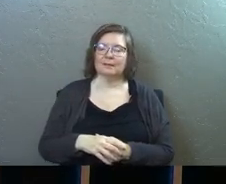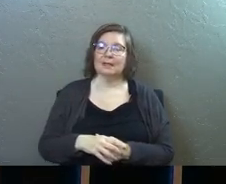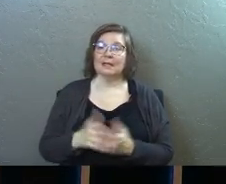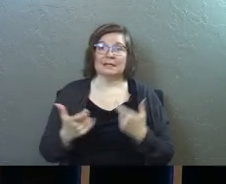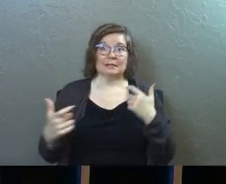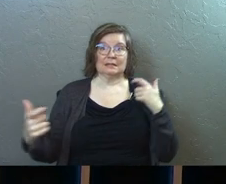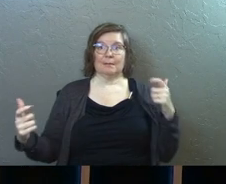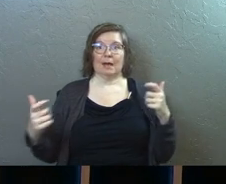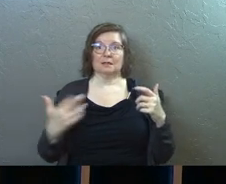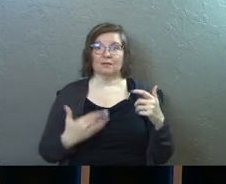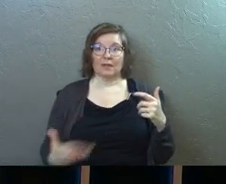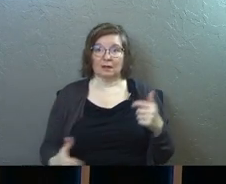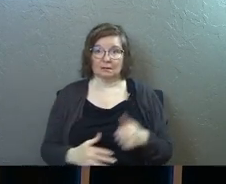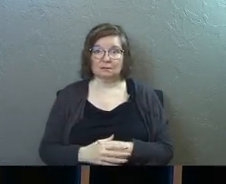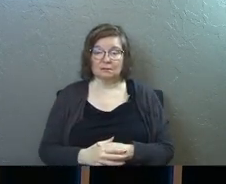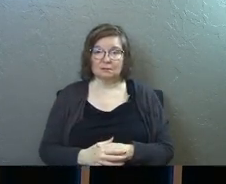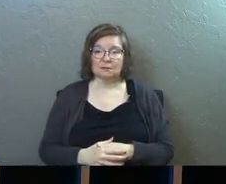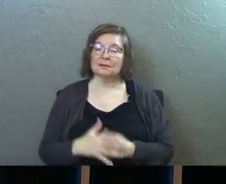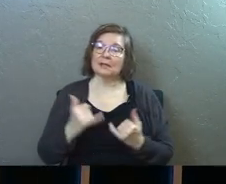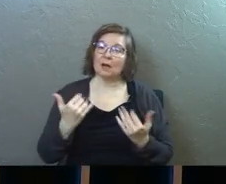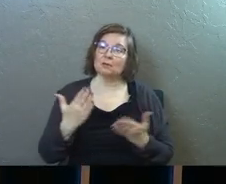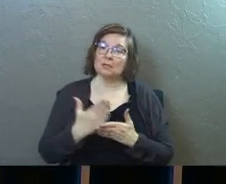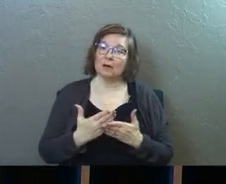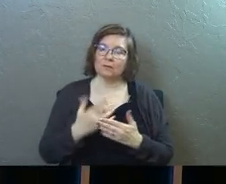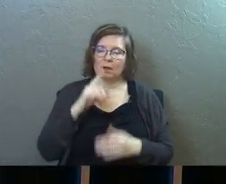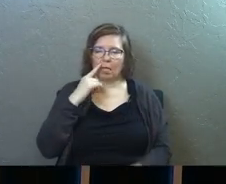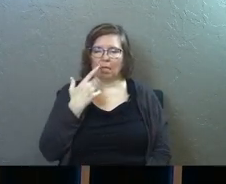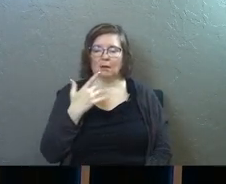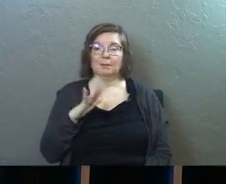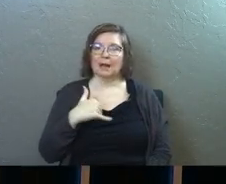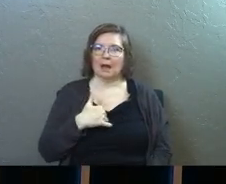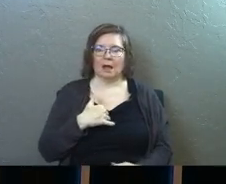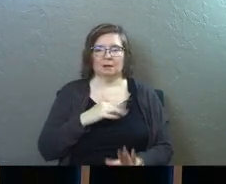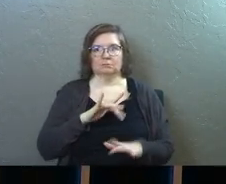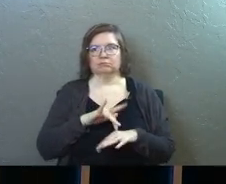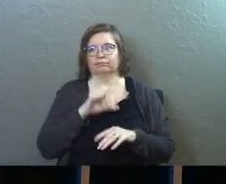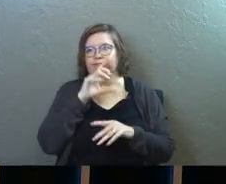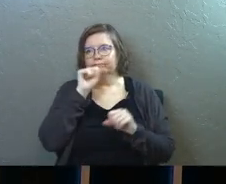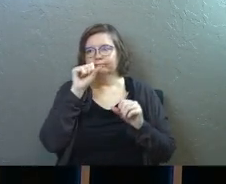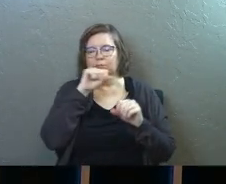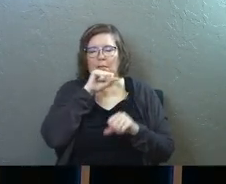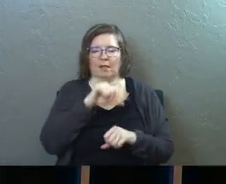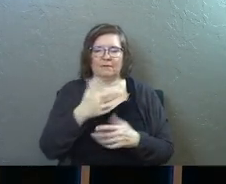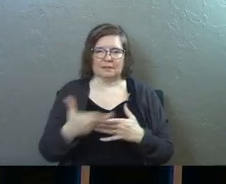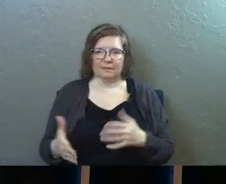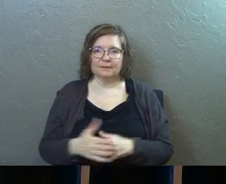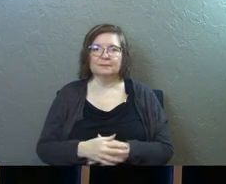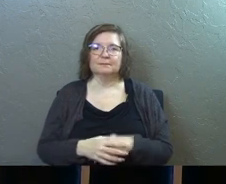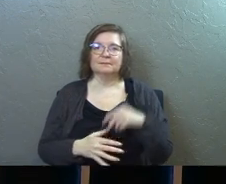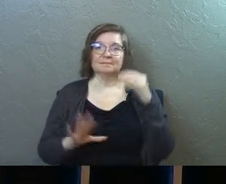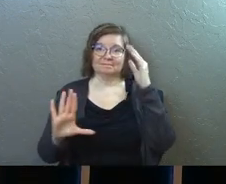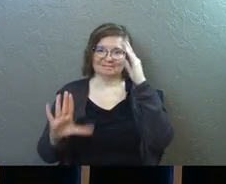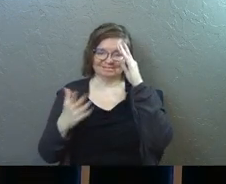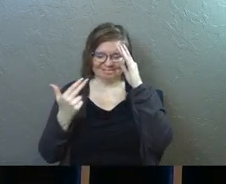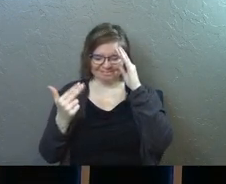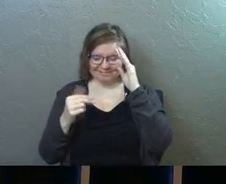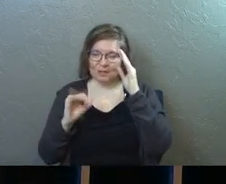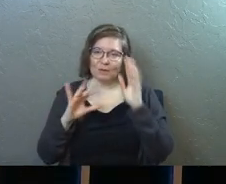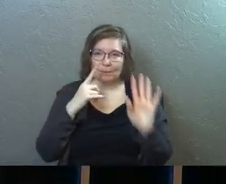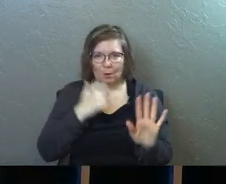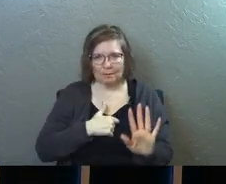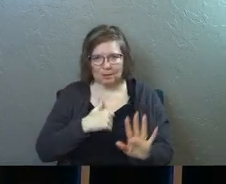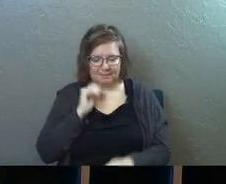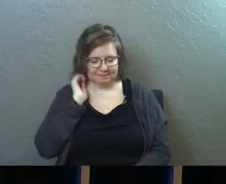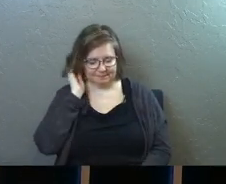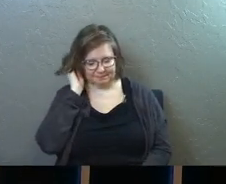It's this massive thing. Now, some of you are bored already, but I geek out on this kind of stuff, okay? So if it's